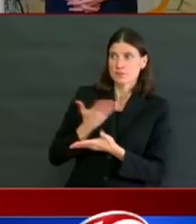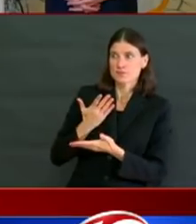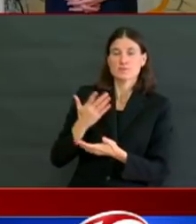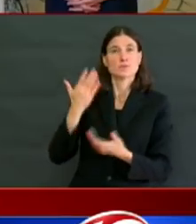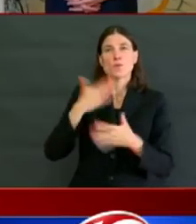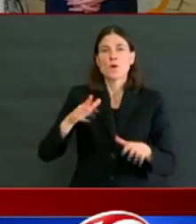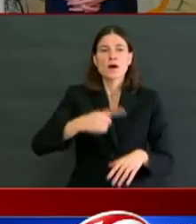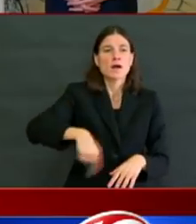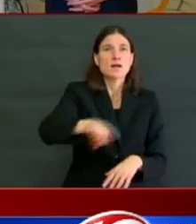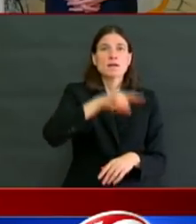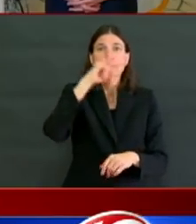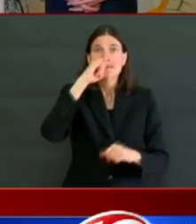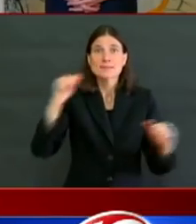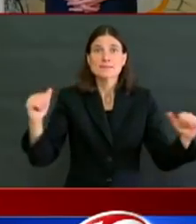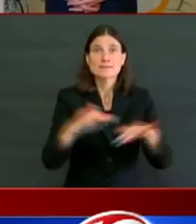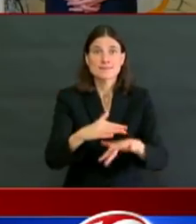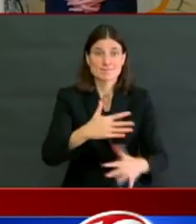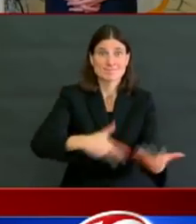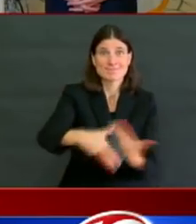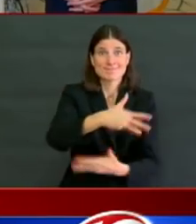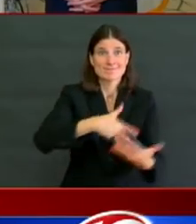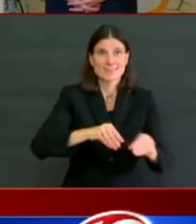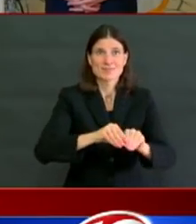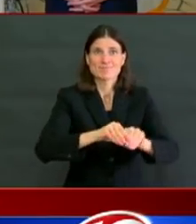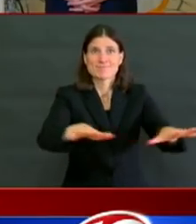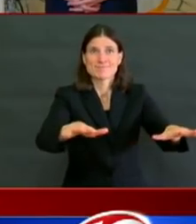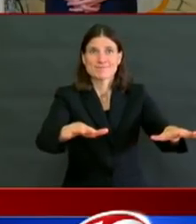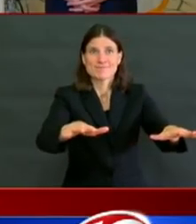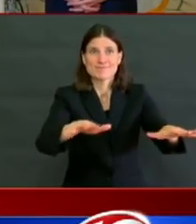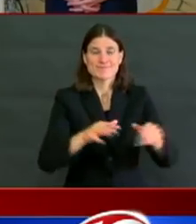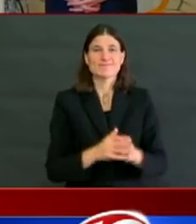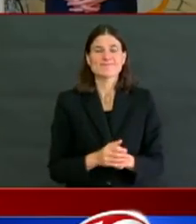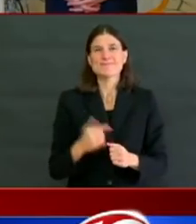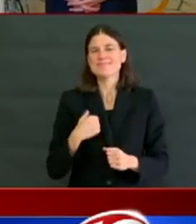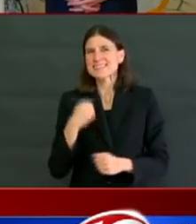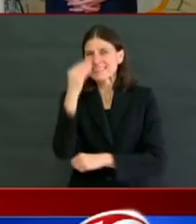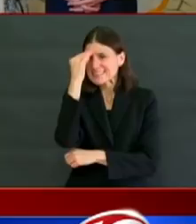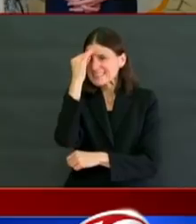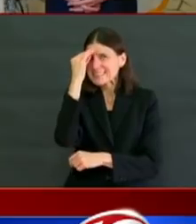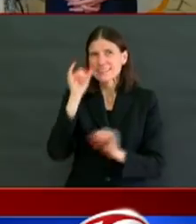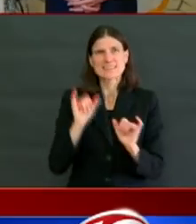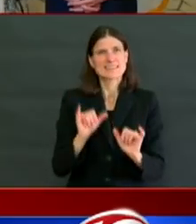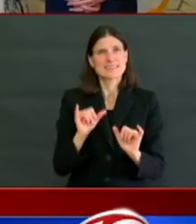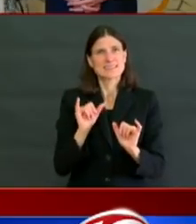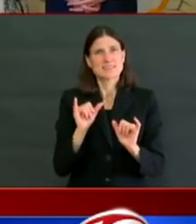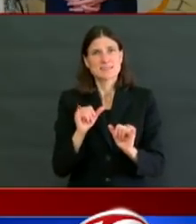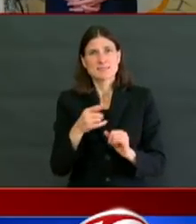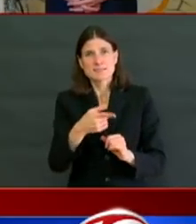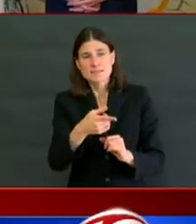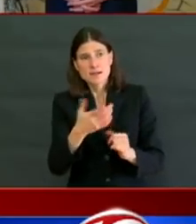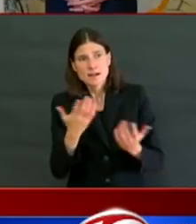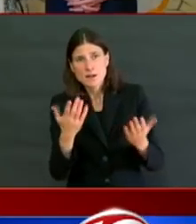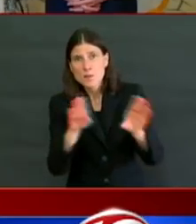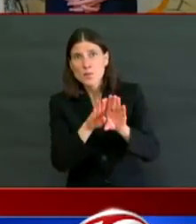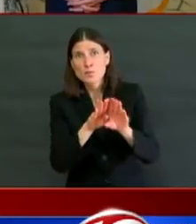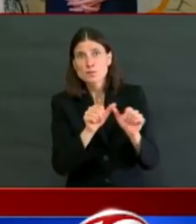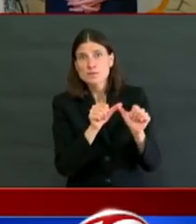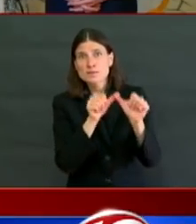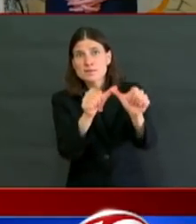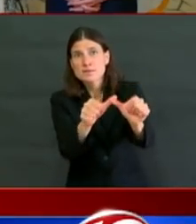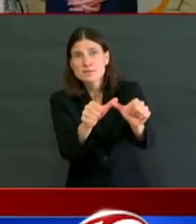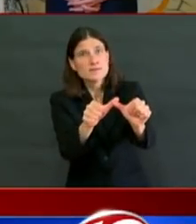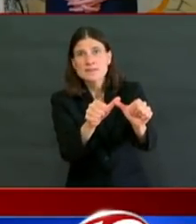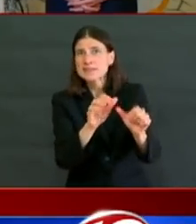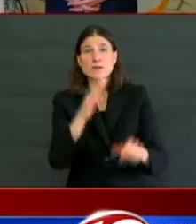closed a second longer than necessary, and I know that as people start to go back to work, we have to open child care. So as I said